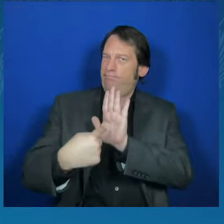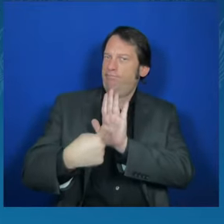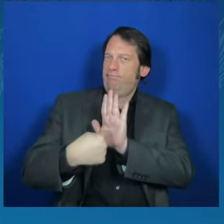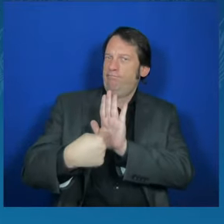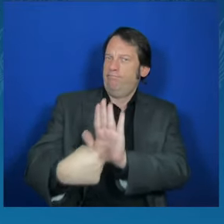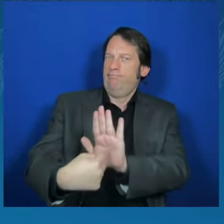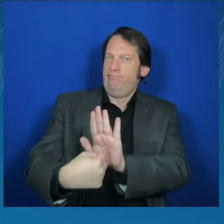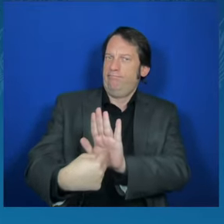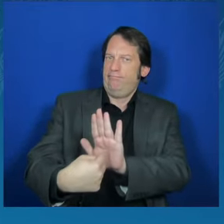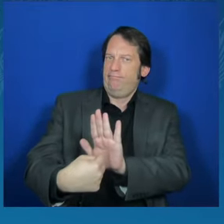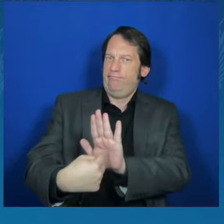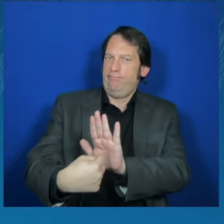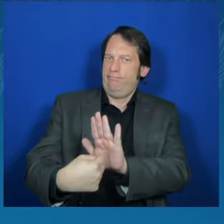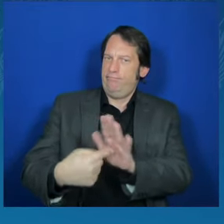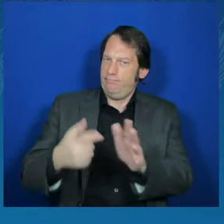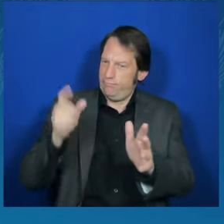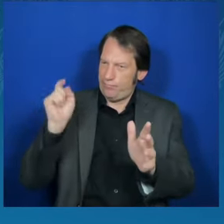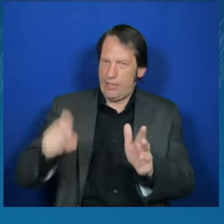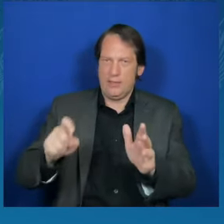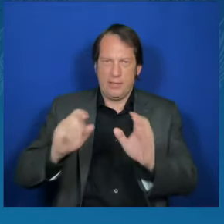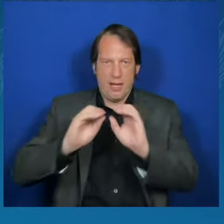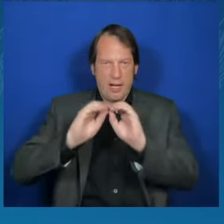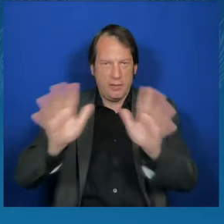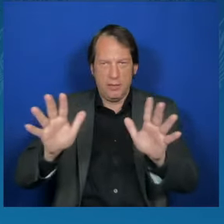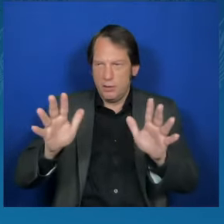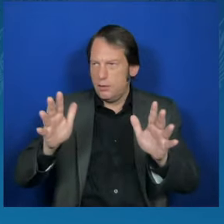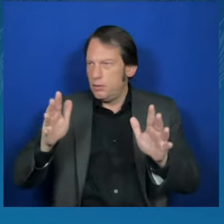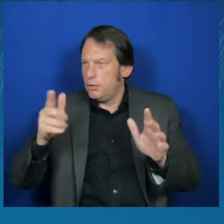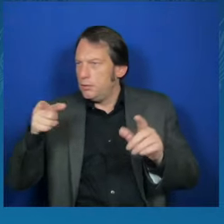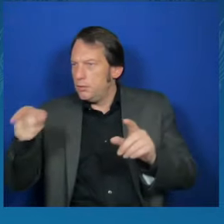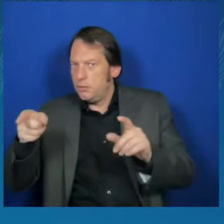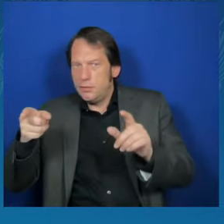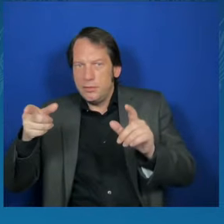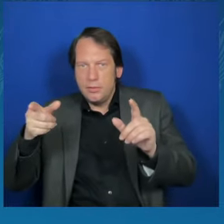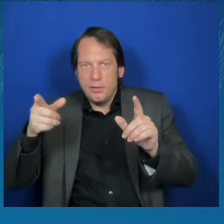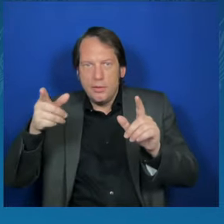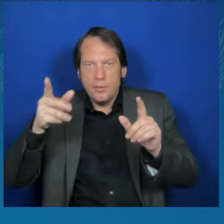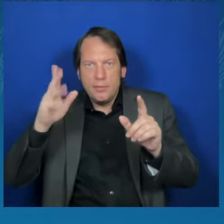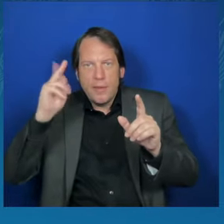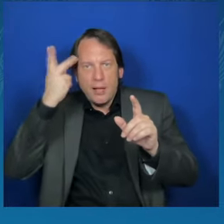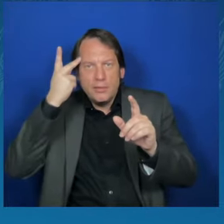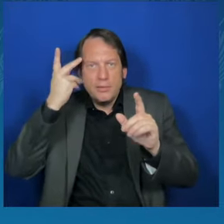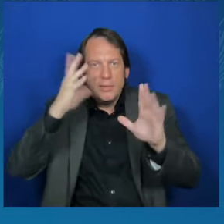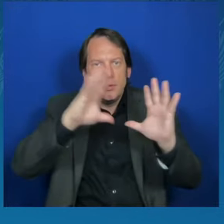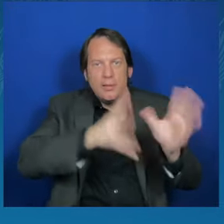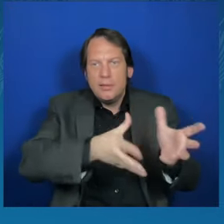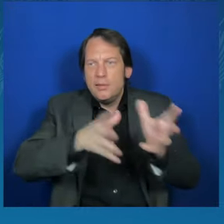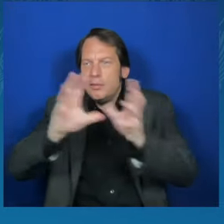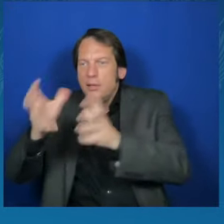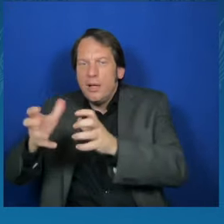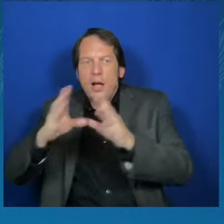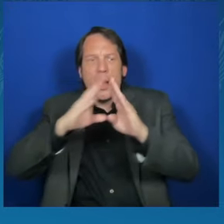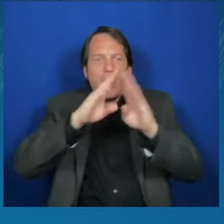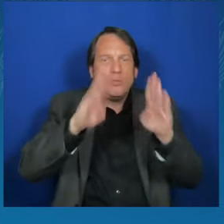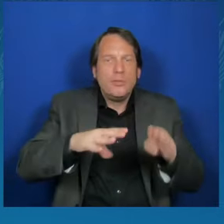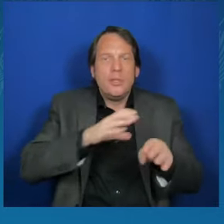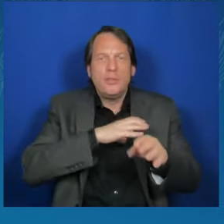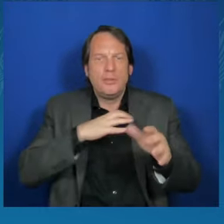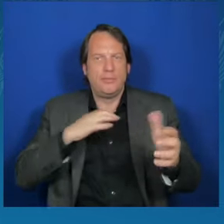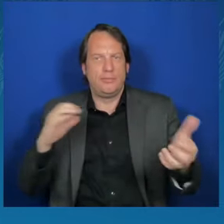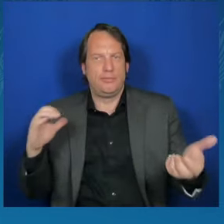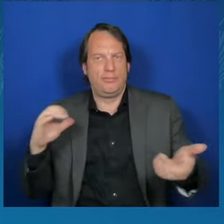support in both of our Houses of Congress on the Senate side and the House of Representatives. And